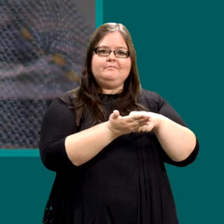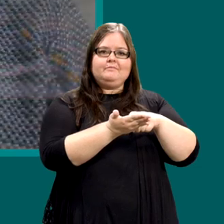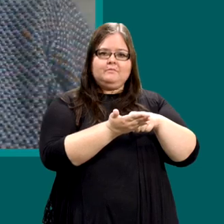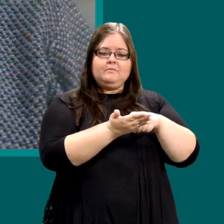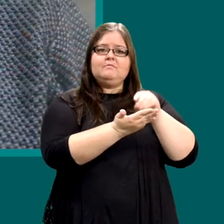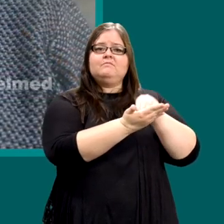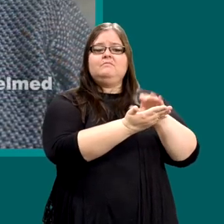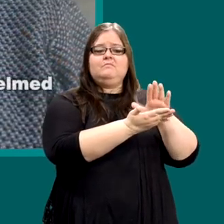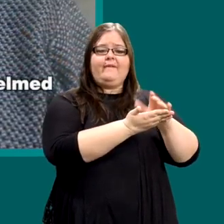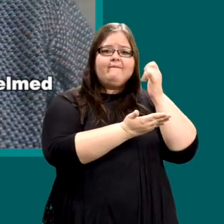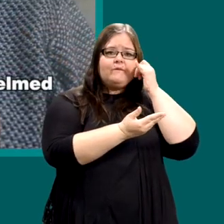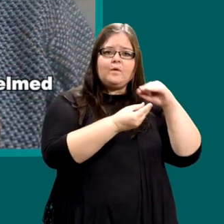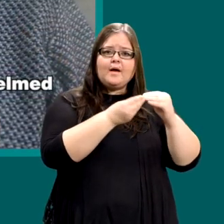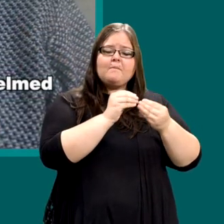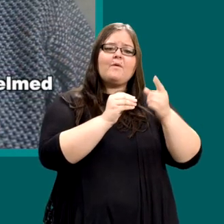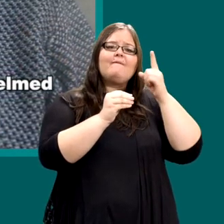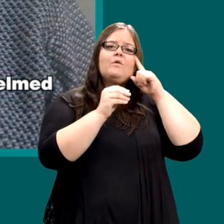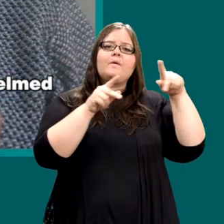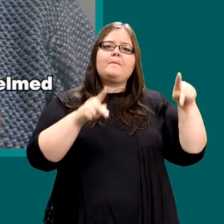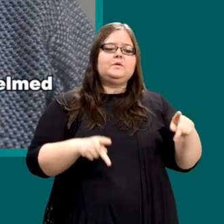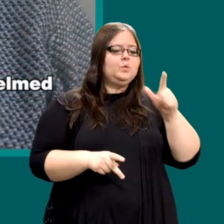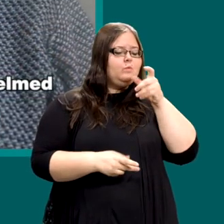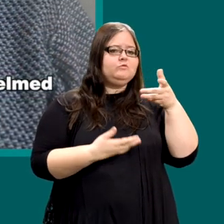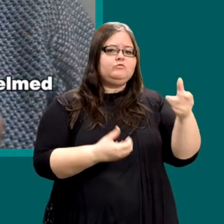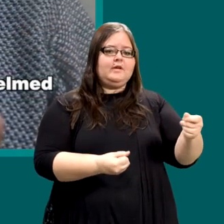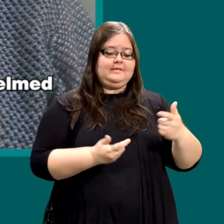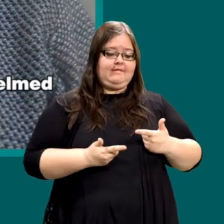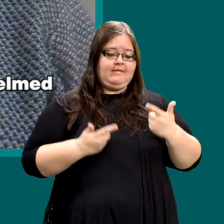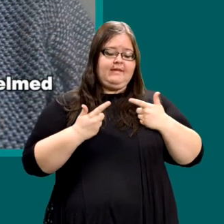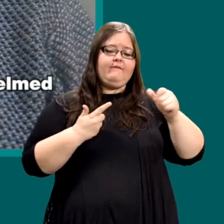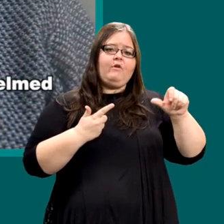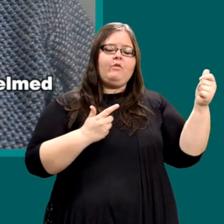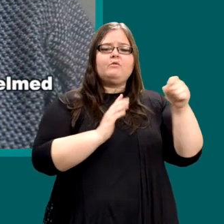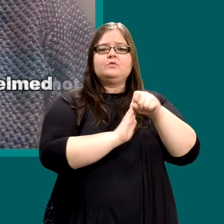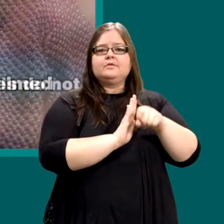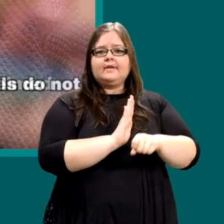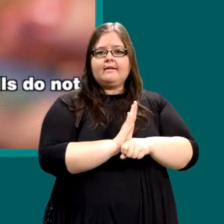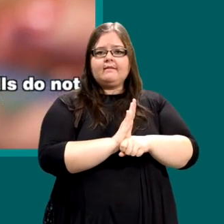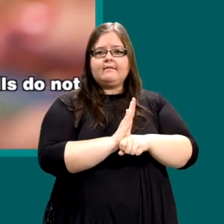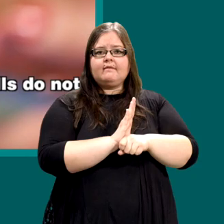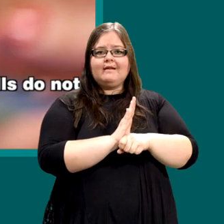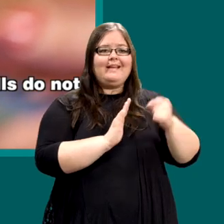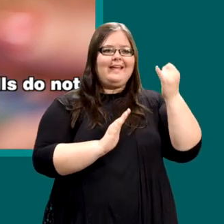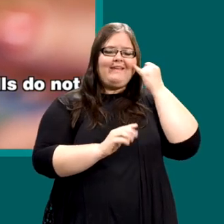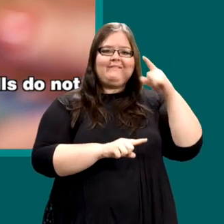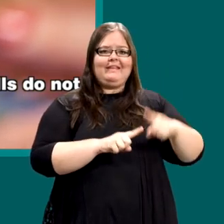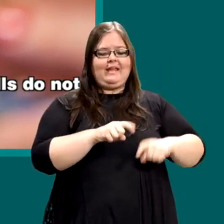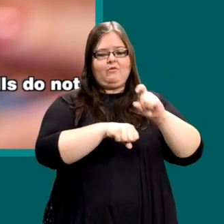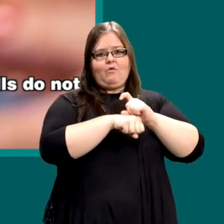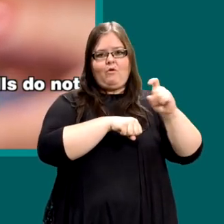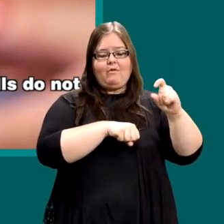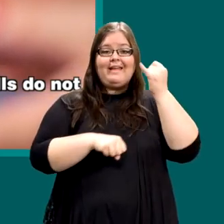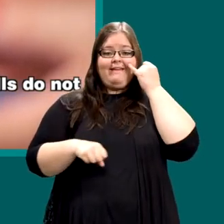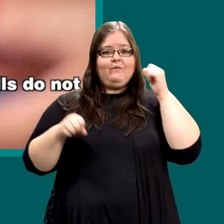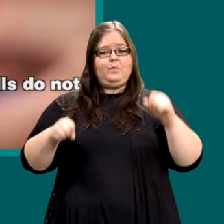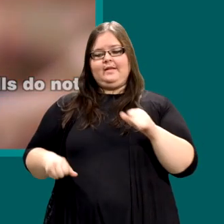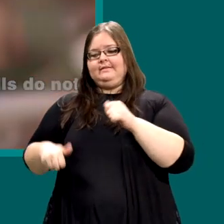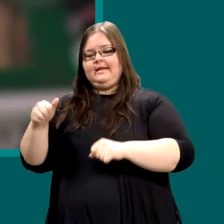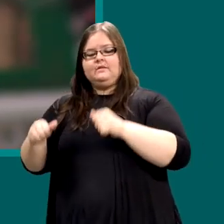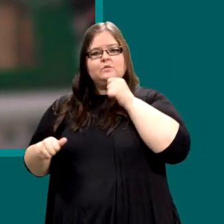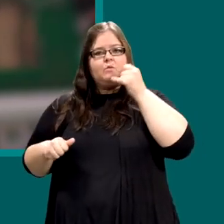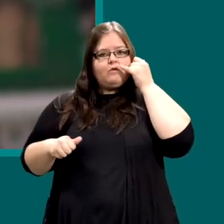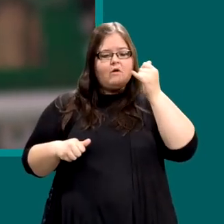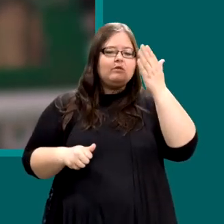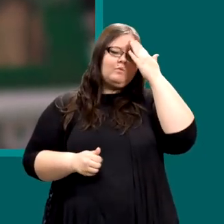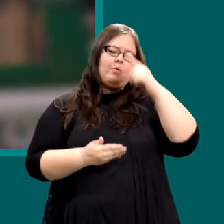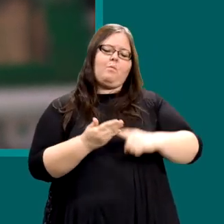of your home. Include a trusted contact who lives out of state in case local calls won't go through. If possible, text rather than call. Know